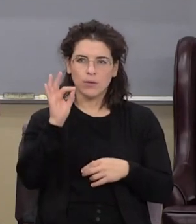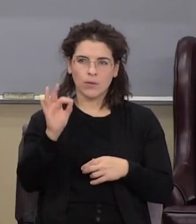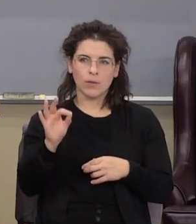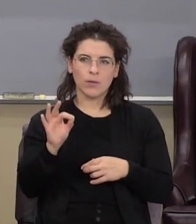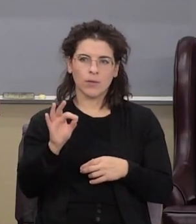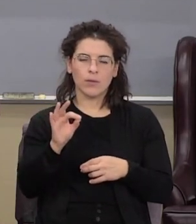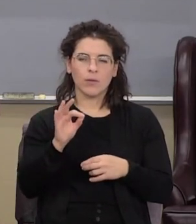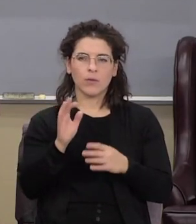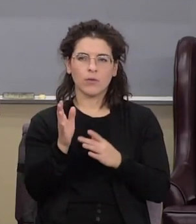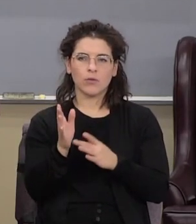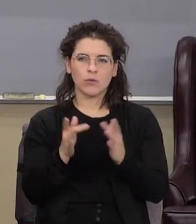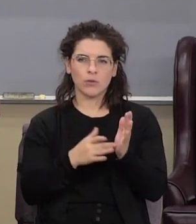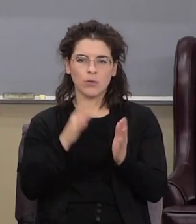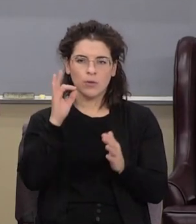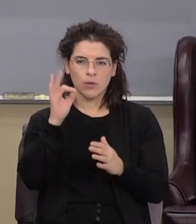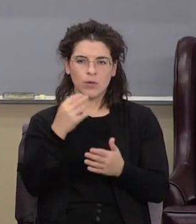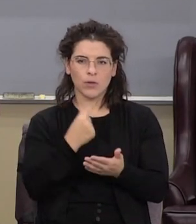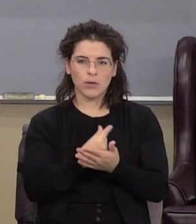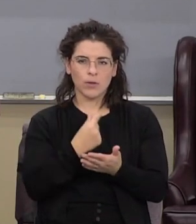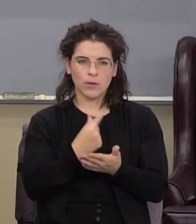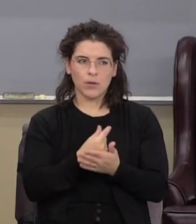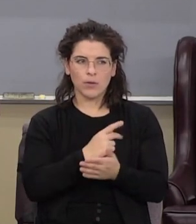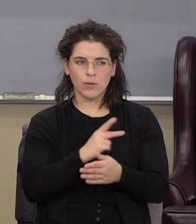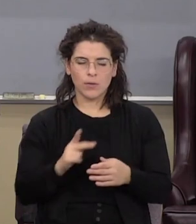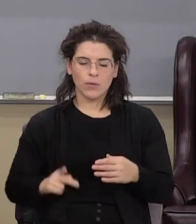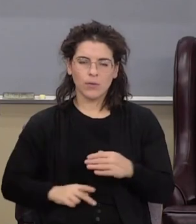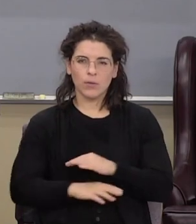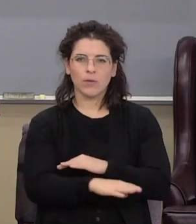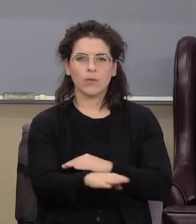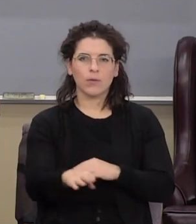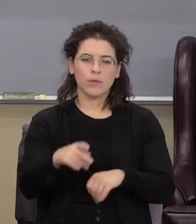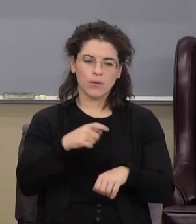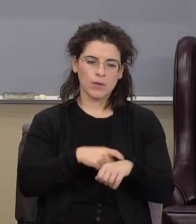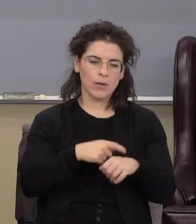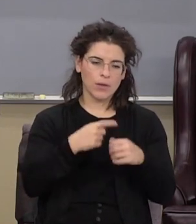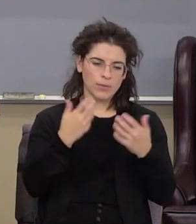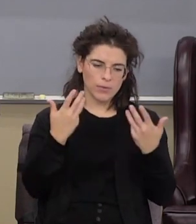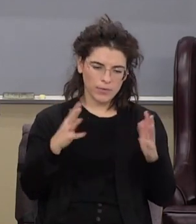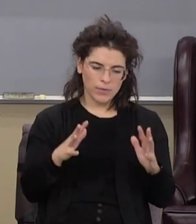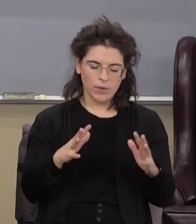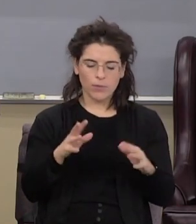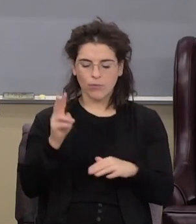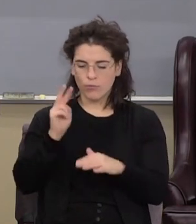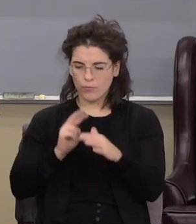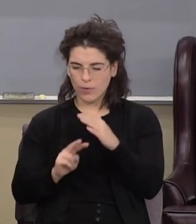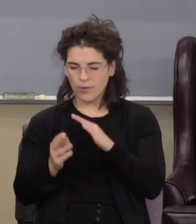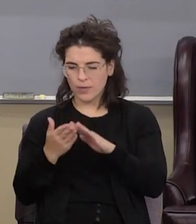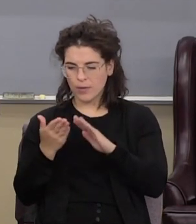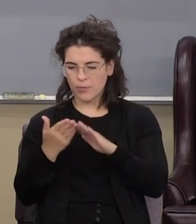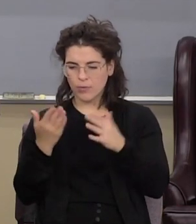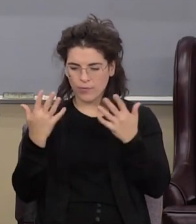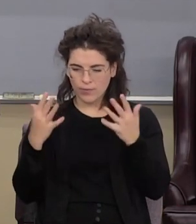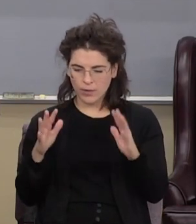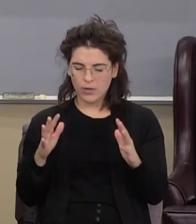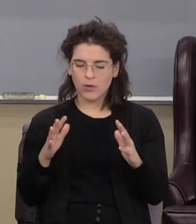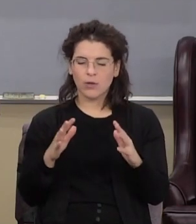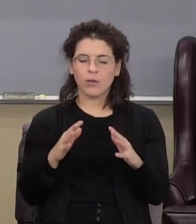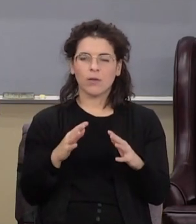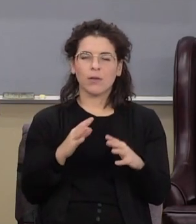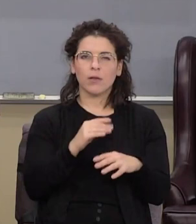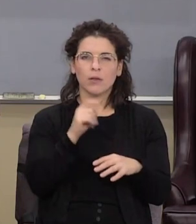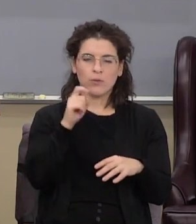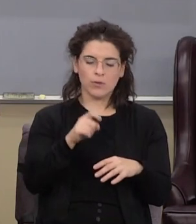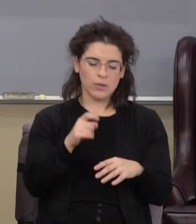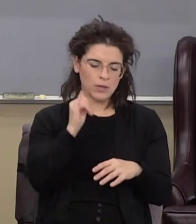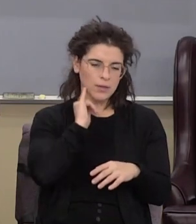preached the gospel of the kingdom the time is fulfilled prophecies in operation being fulfilled and you need the